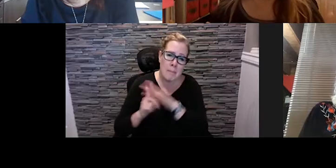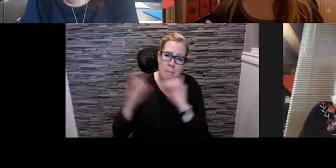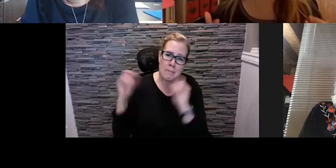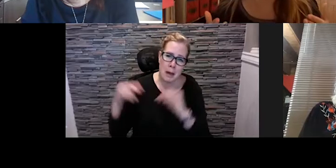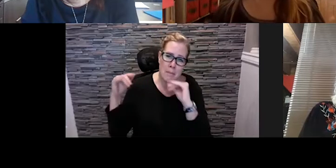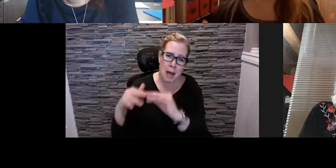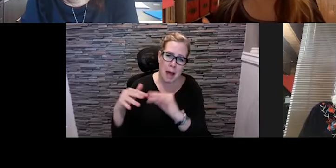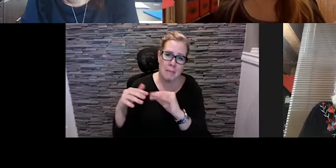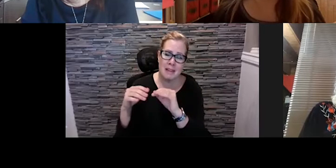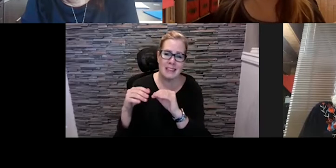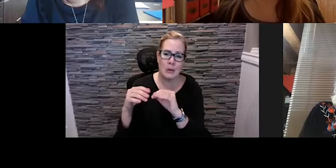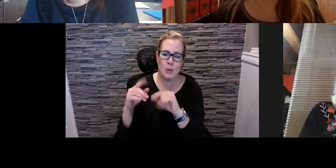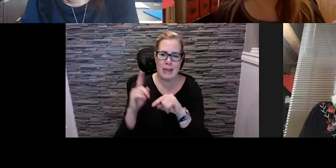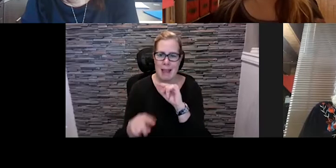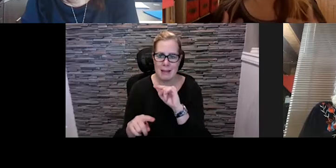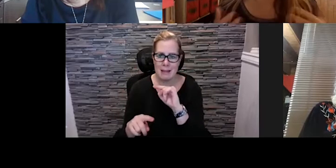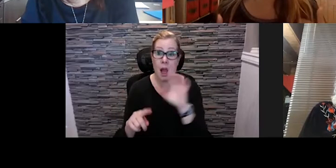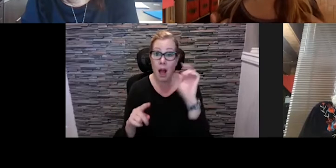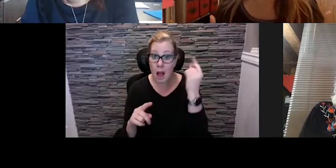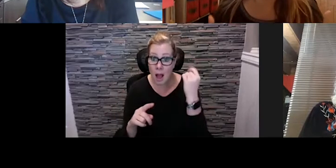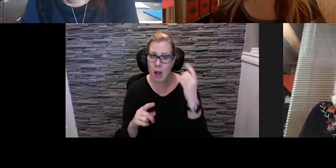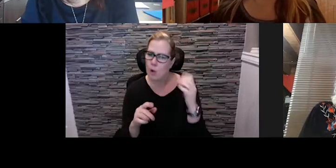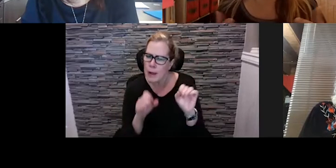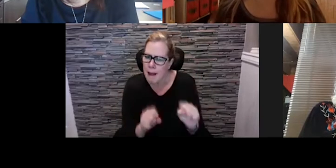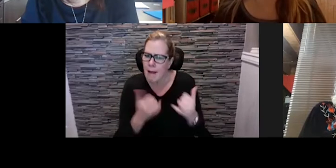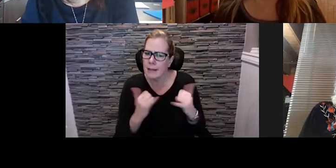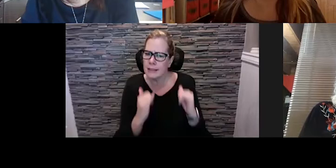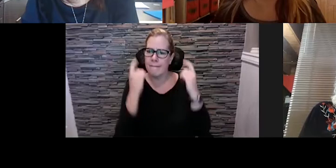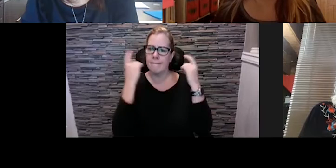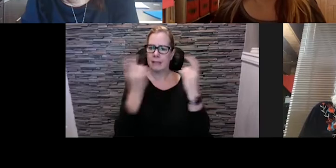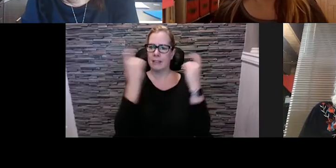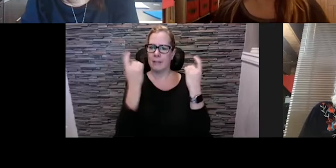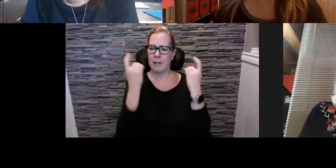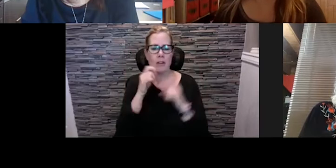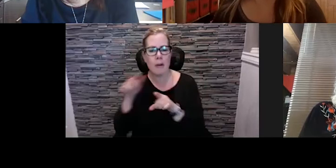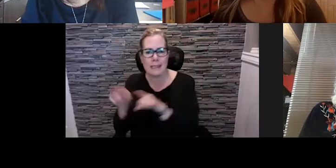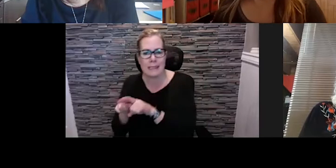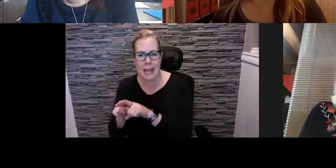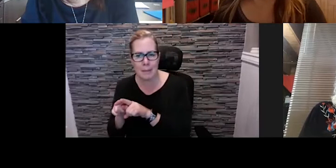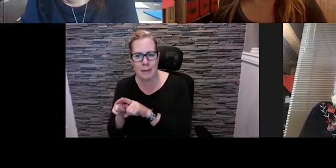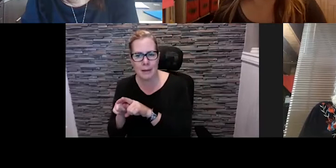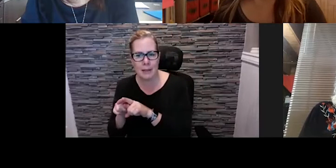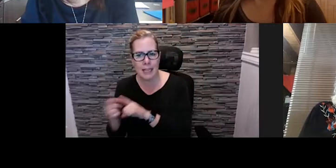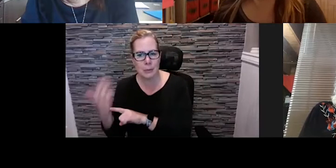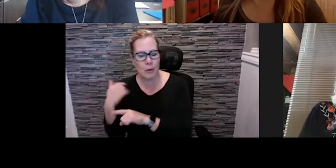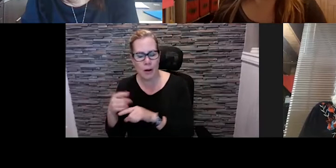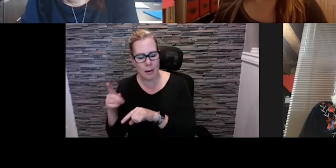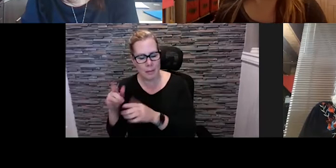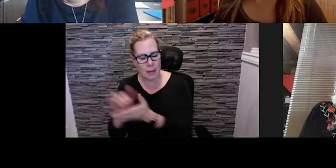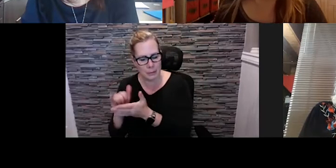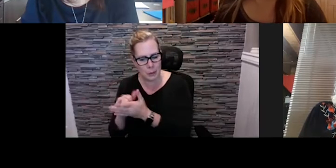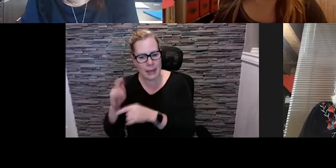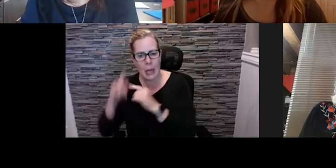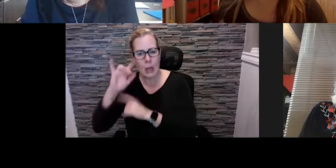mean we can't have a festival season. That doesn't mean we can't have festivals. And so, she and I